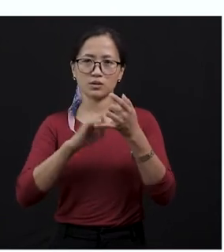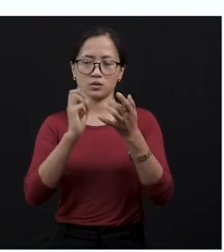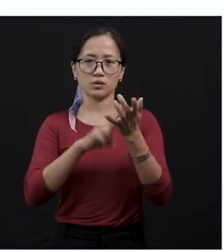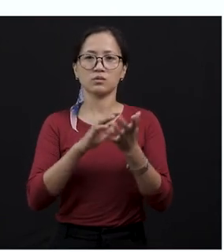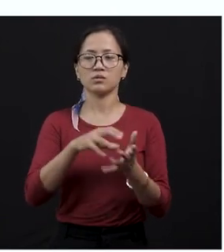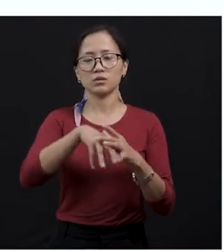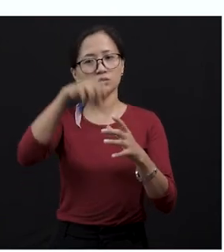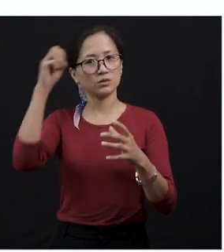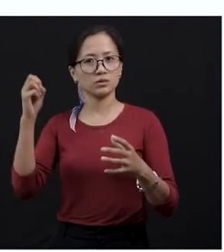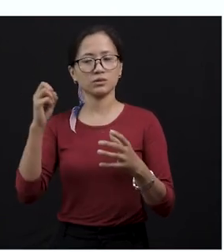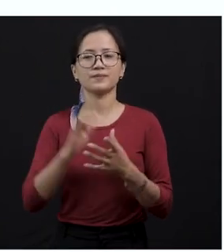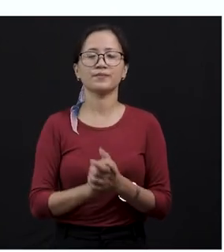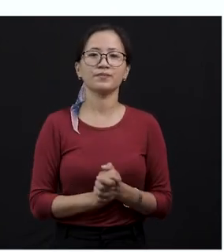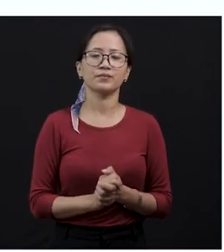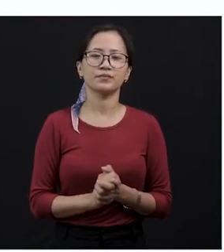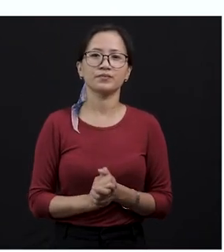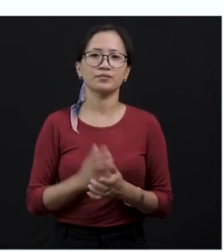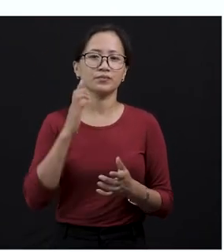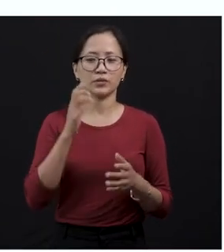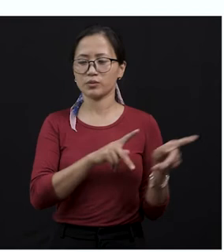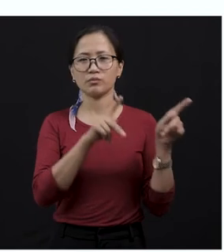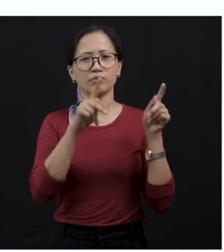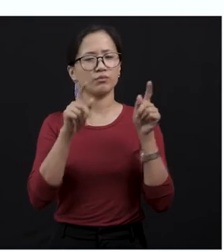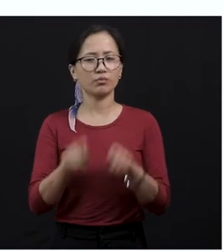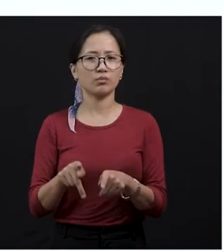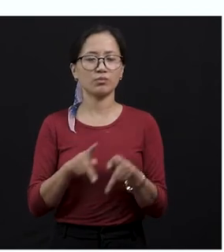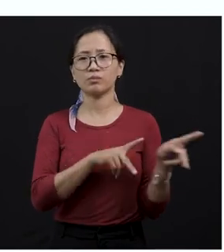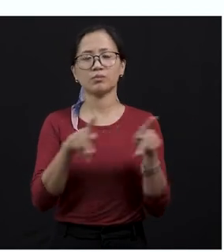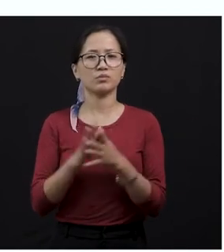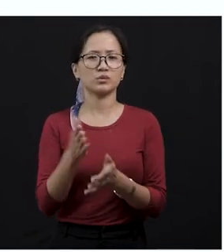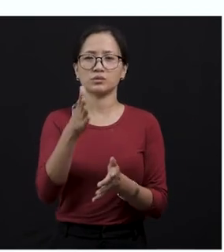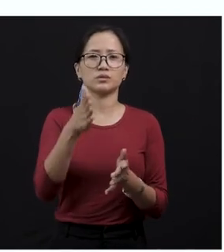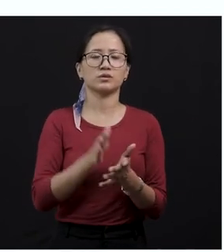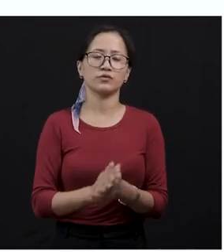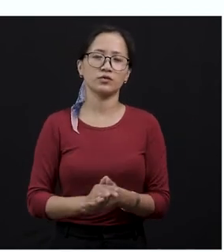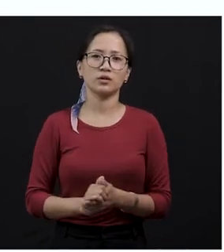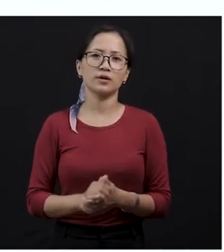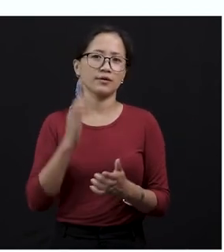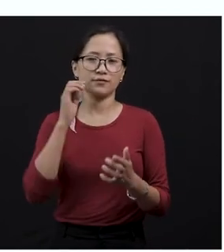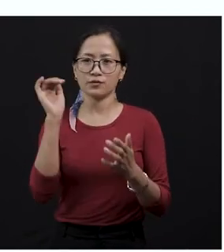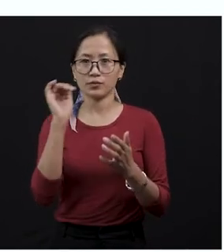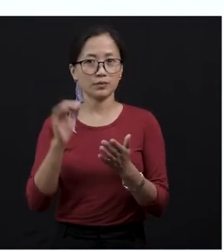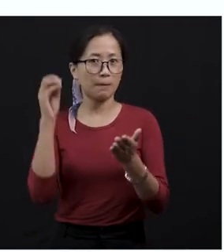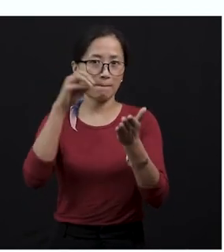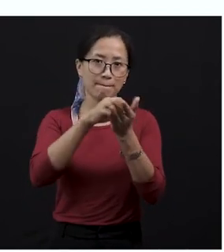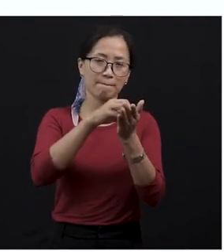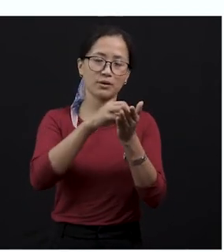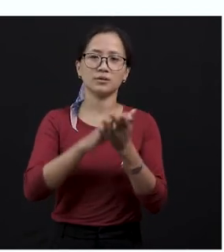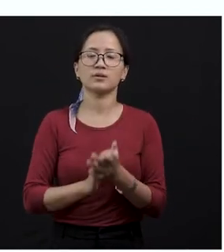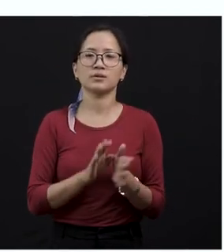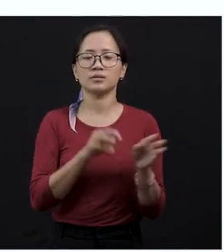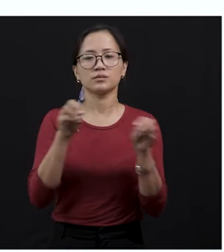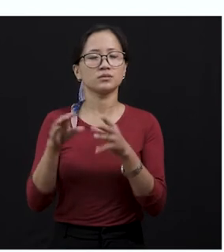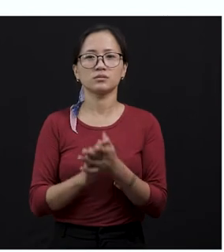cobra comes out, it would be impossible for him to stand. If the cobra bites him, it would be impossible